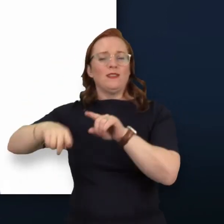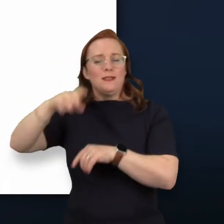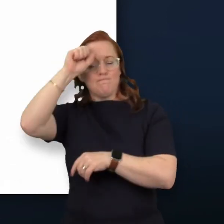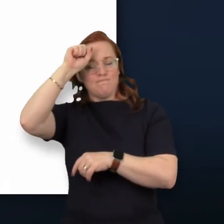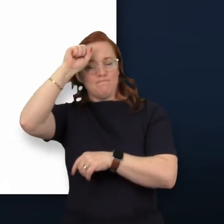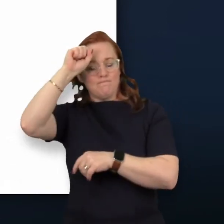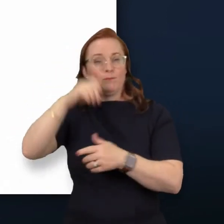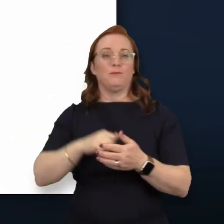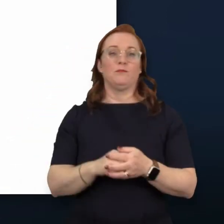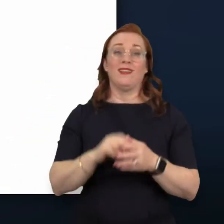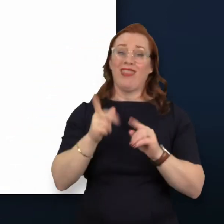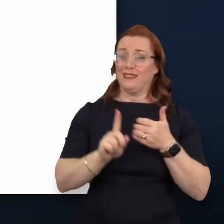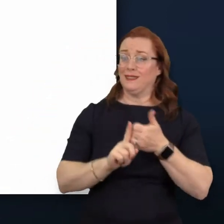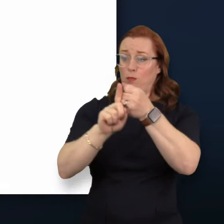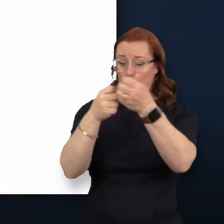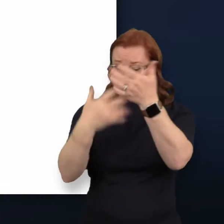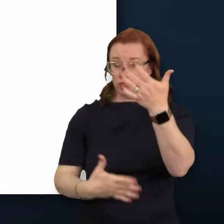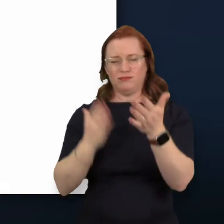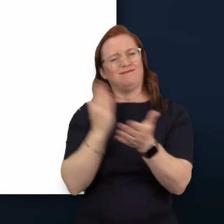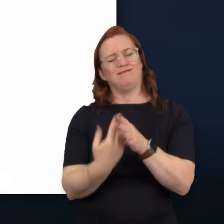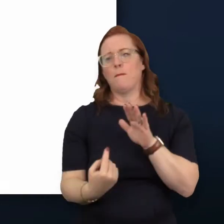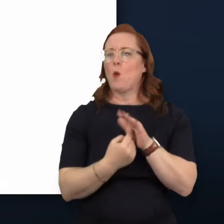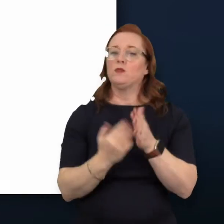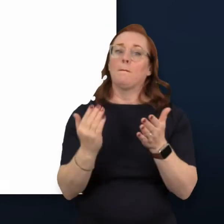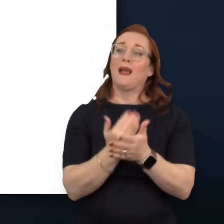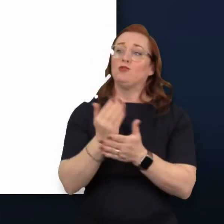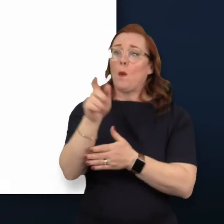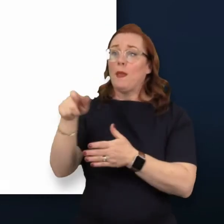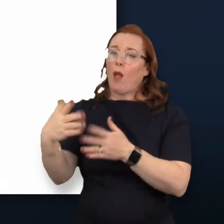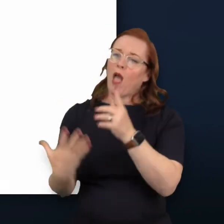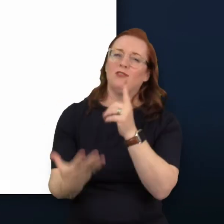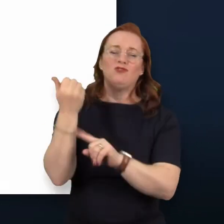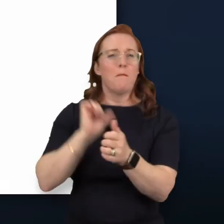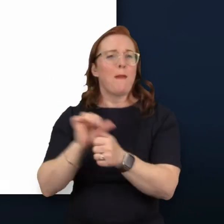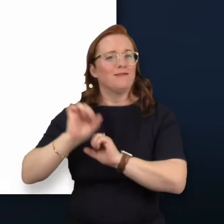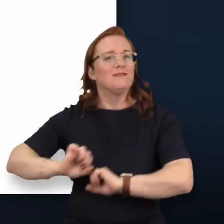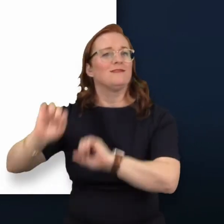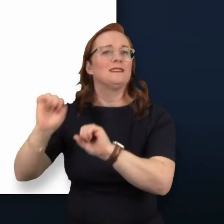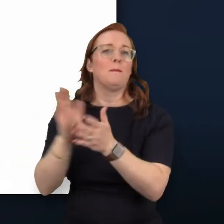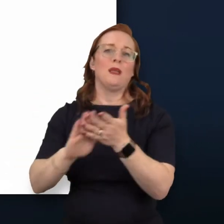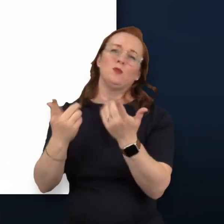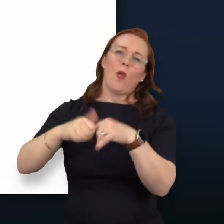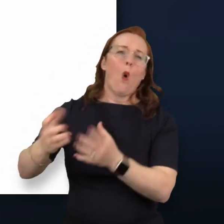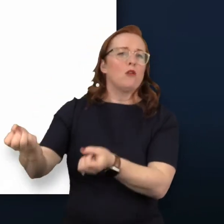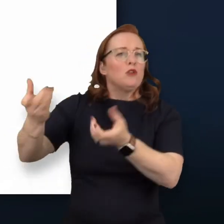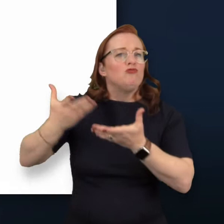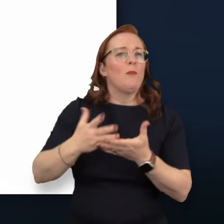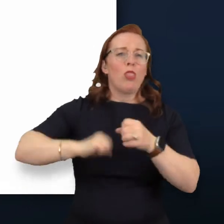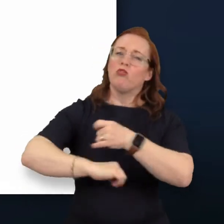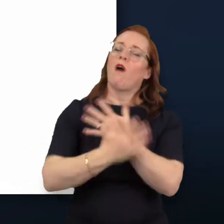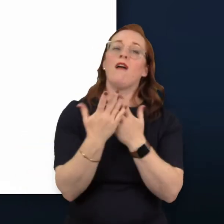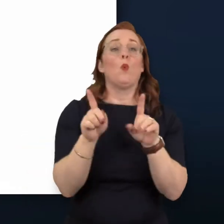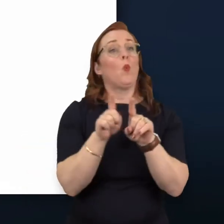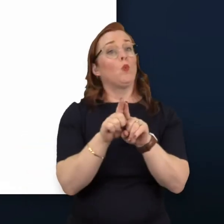is vital to make sure that we get the most from our people. So everyone contributes and thrives and we get the best